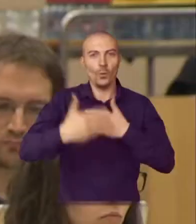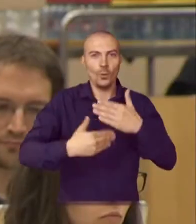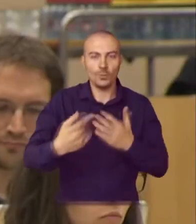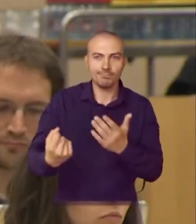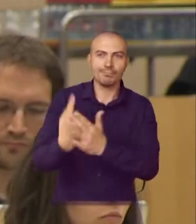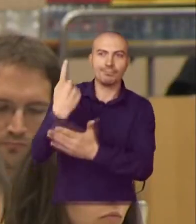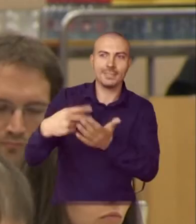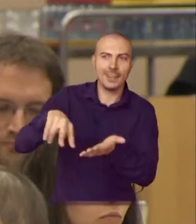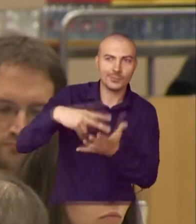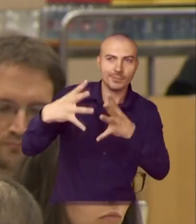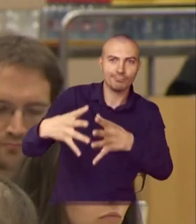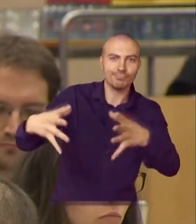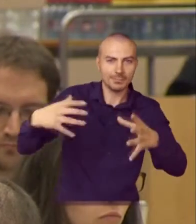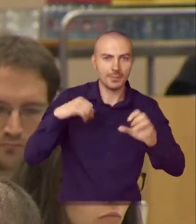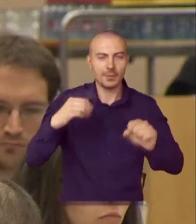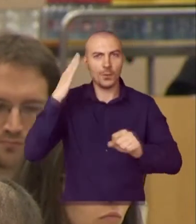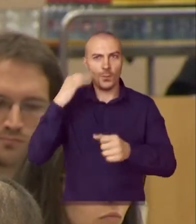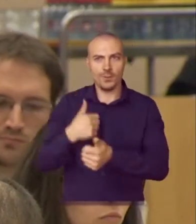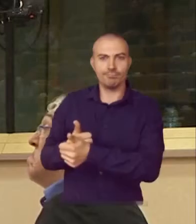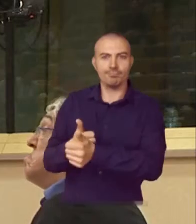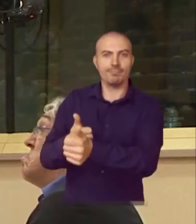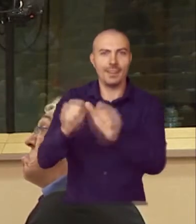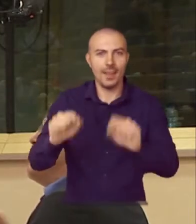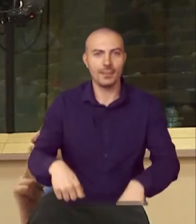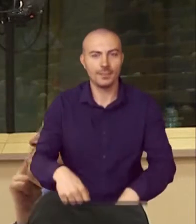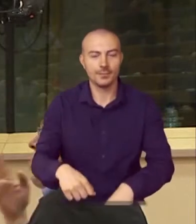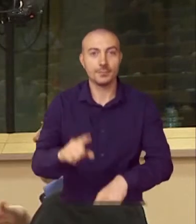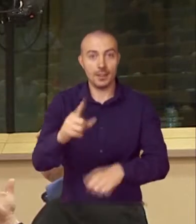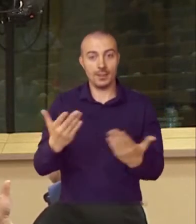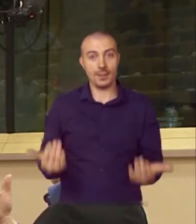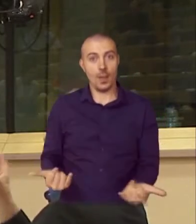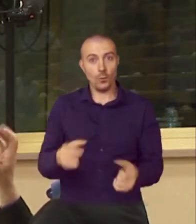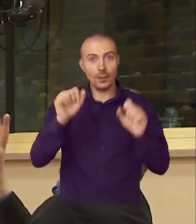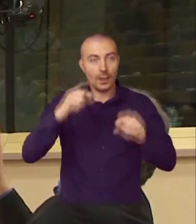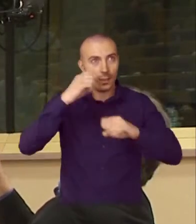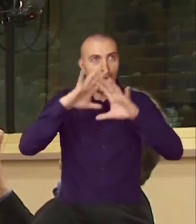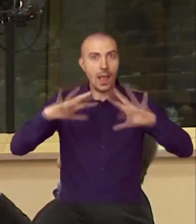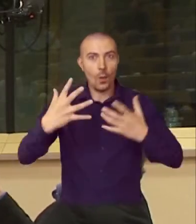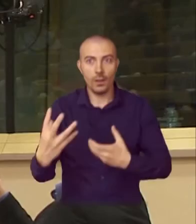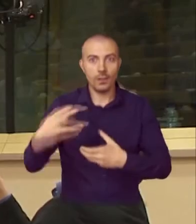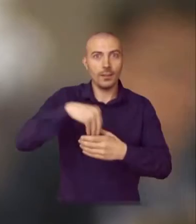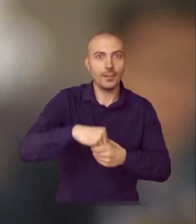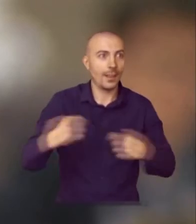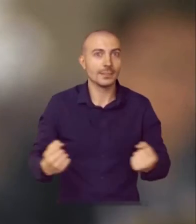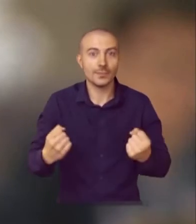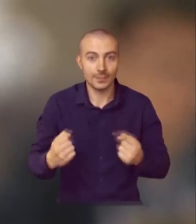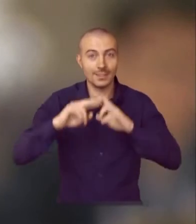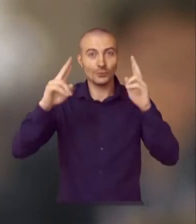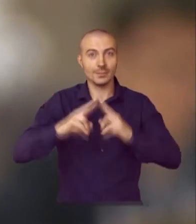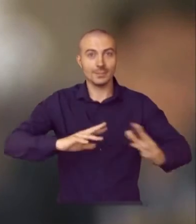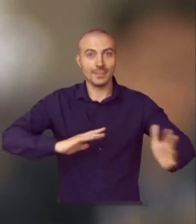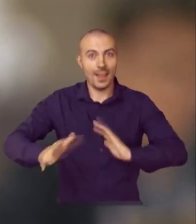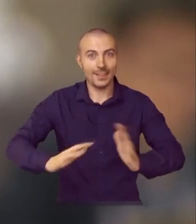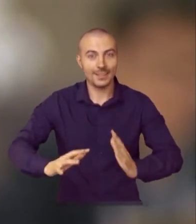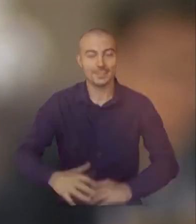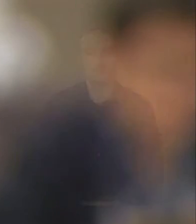and societal trends. One way you can actively help in the inclusion of persons with disabilities is by learning the international